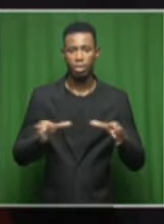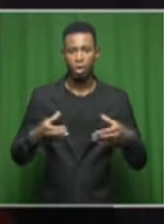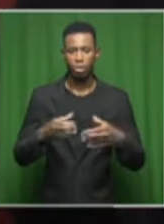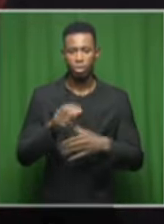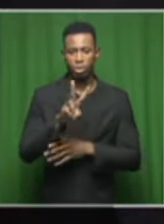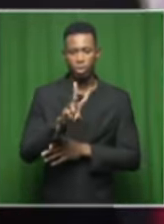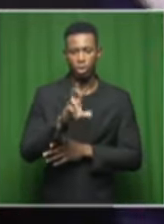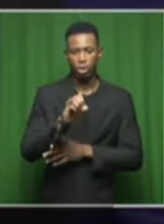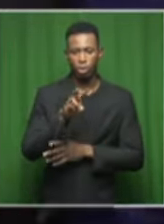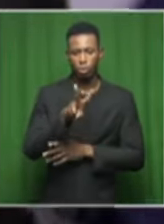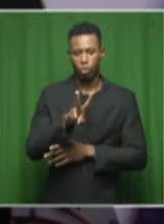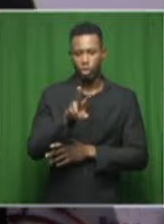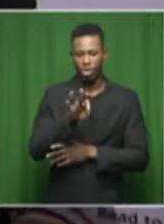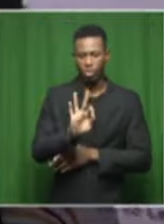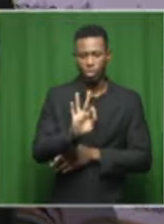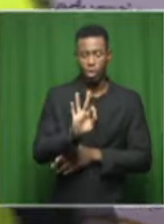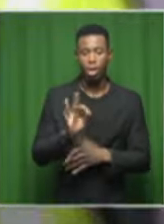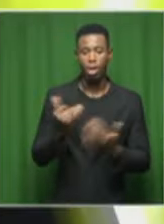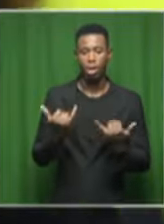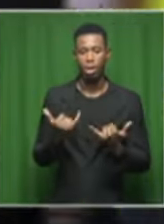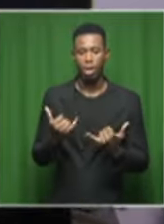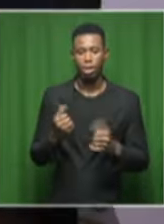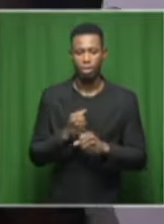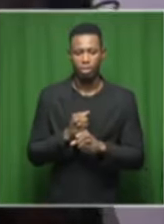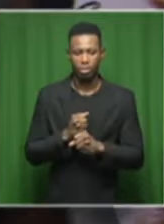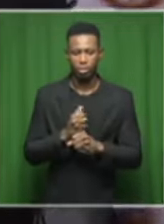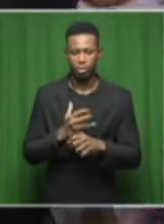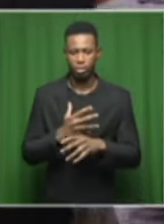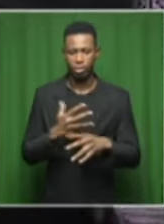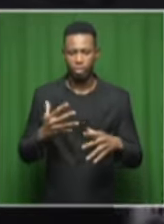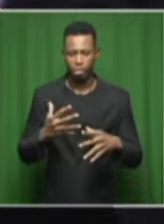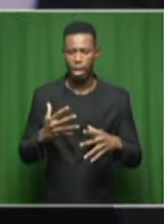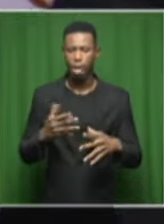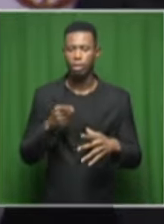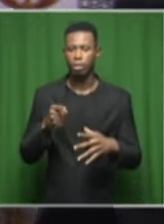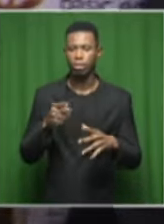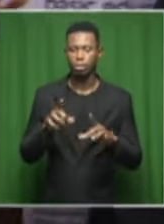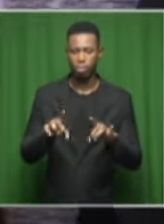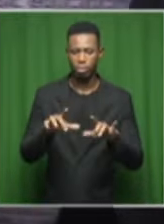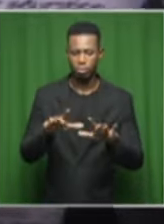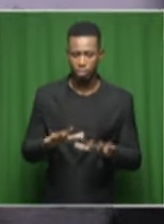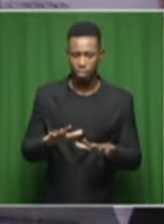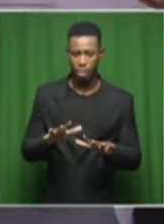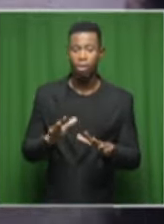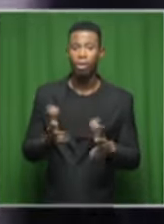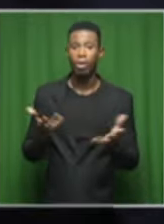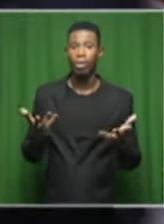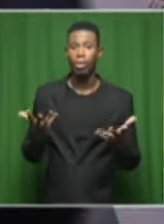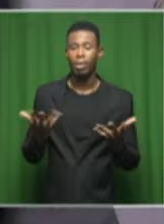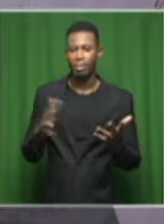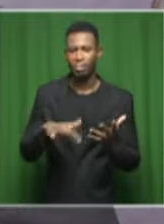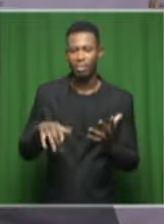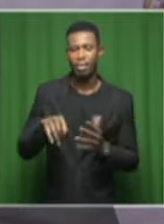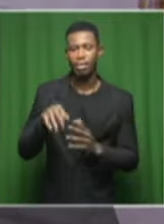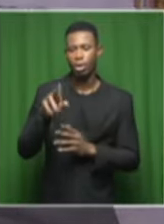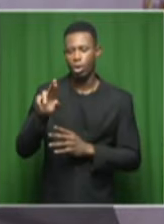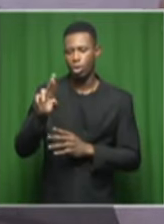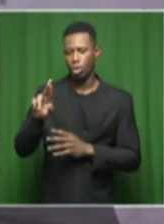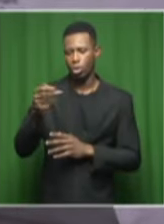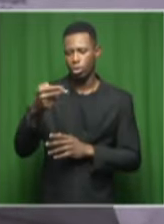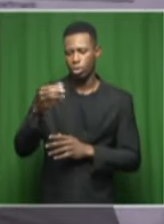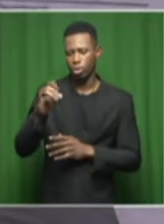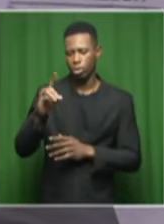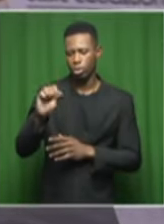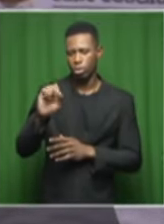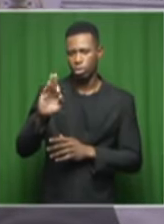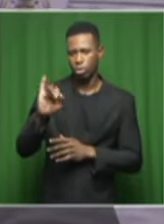that are beginning their matric examination this morning at the Rhodes Field School of Specialization. As you heard,